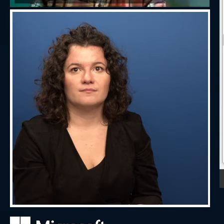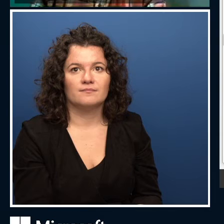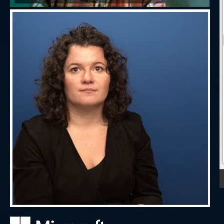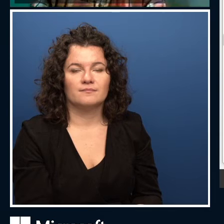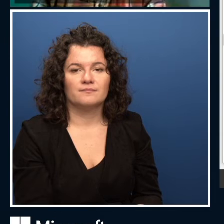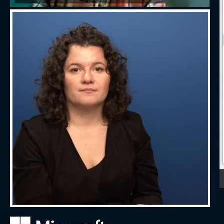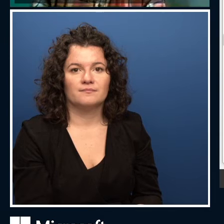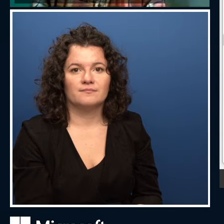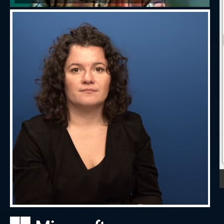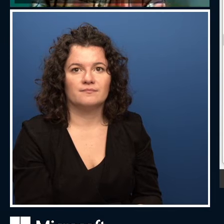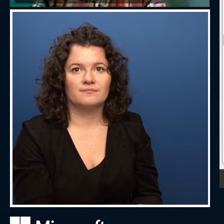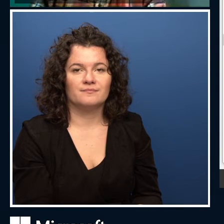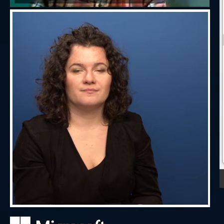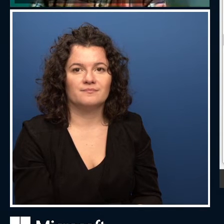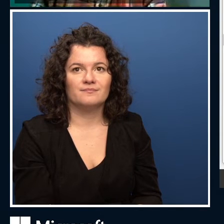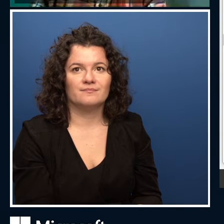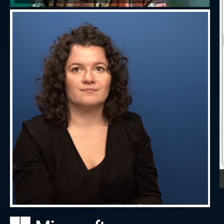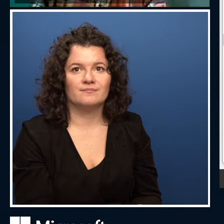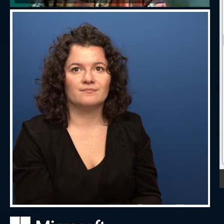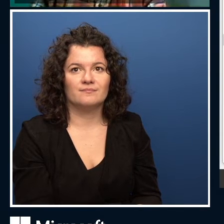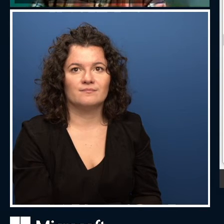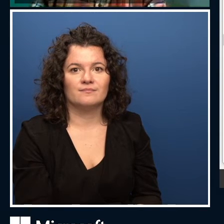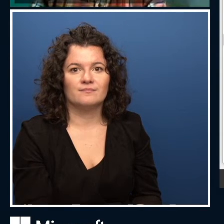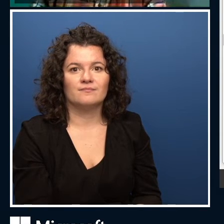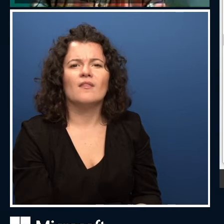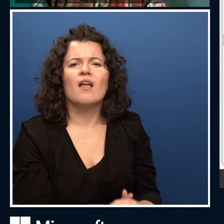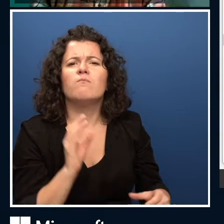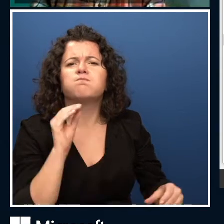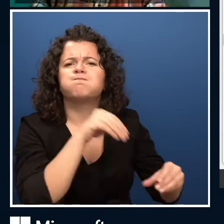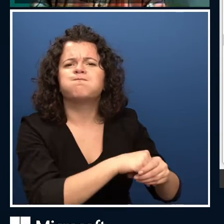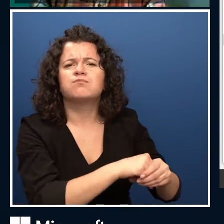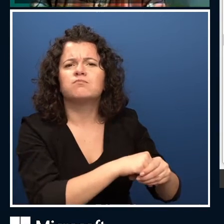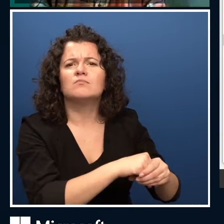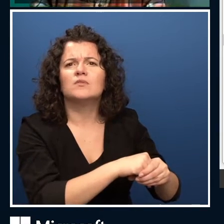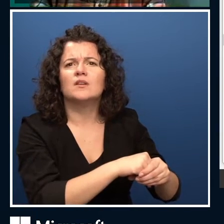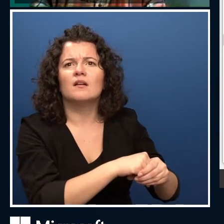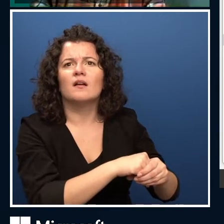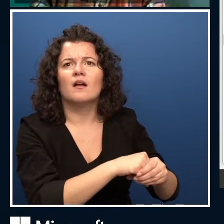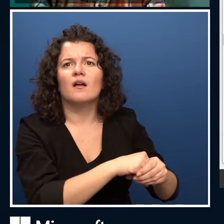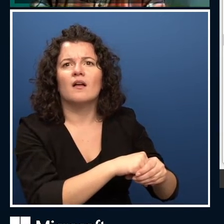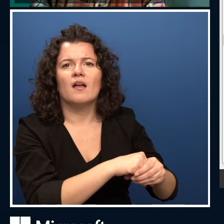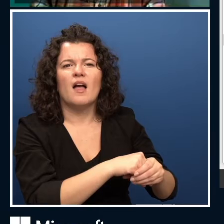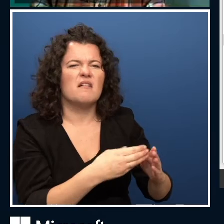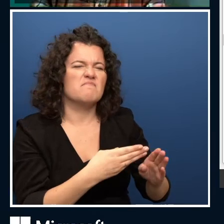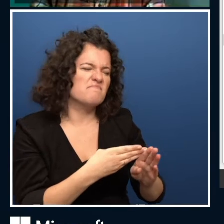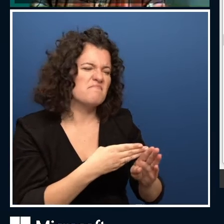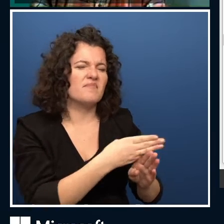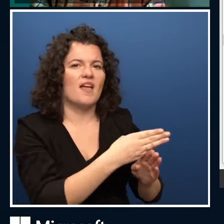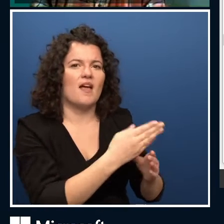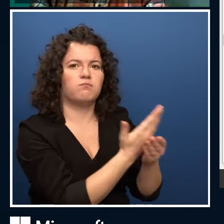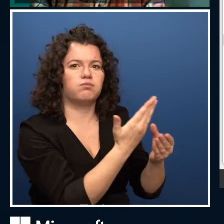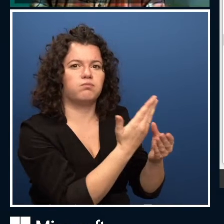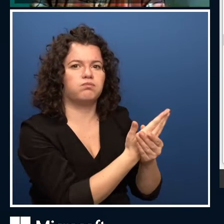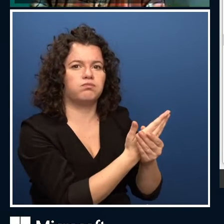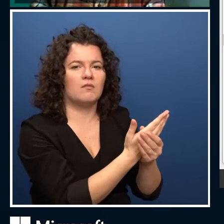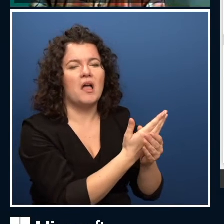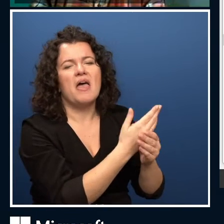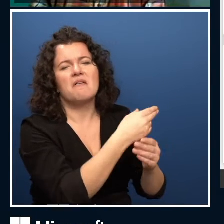I will extract them directly in the correct directory. So global AI student conference.